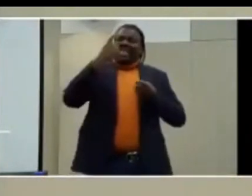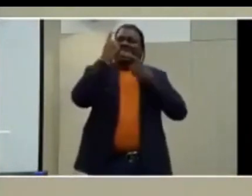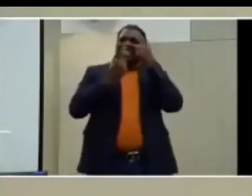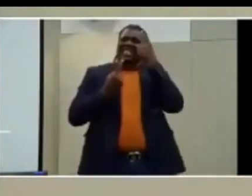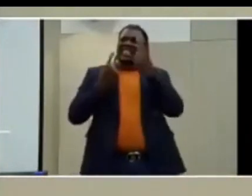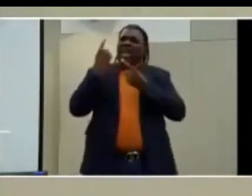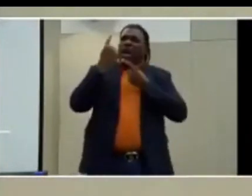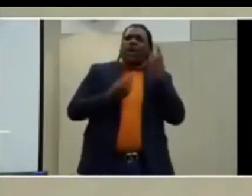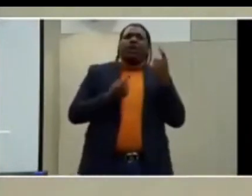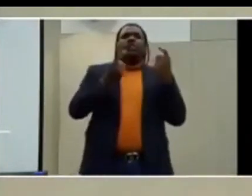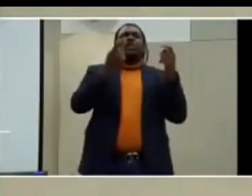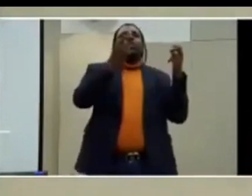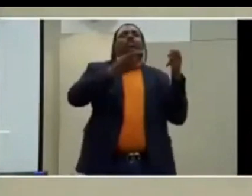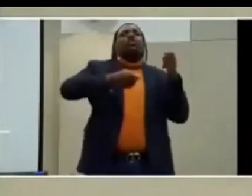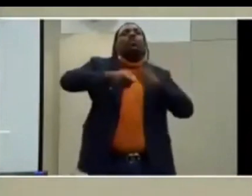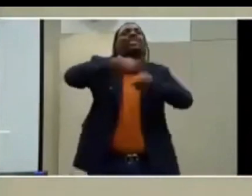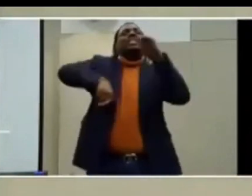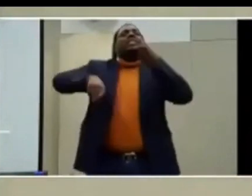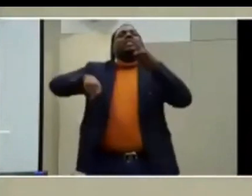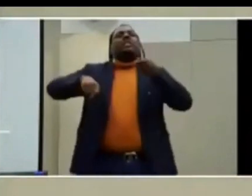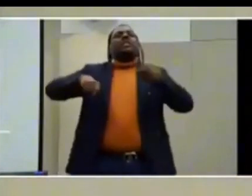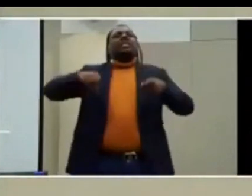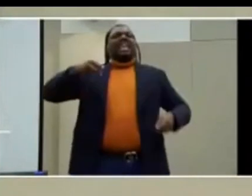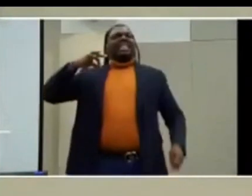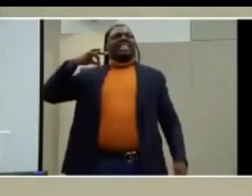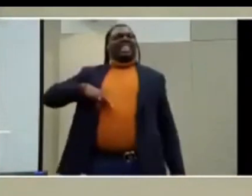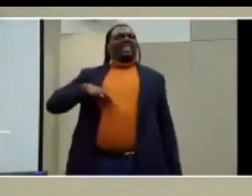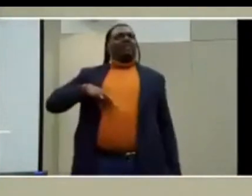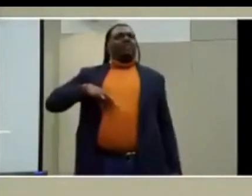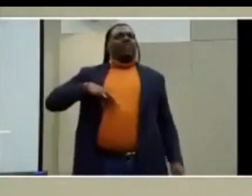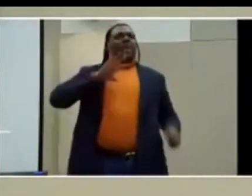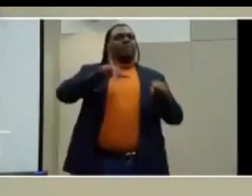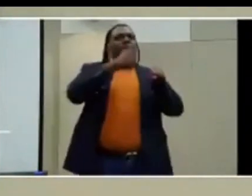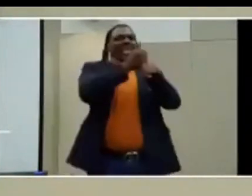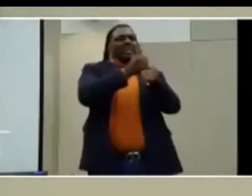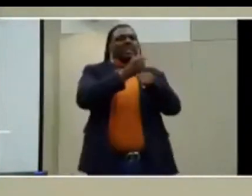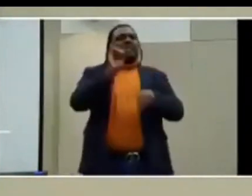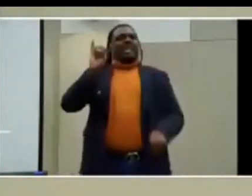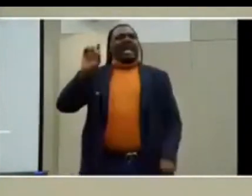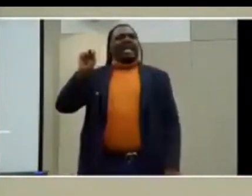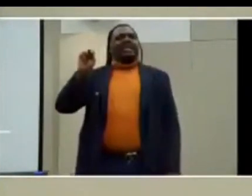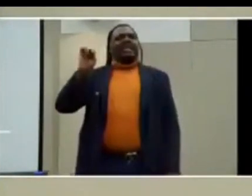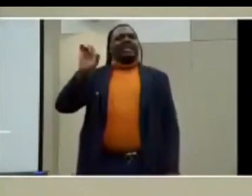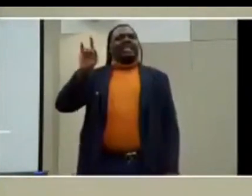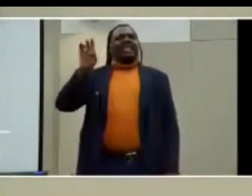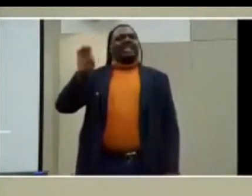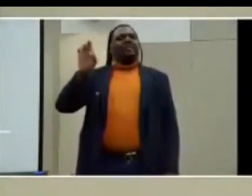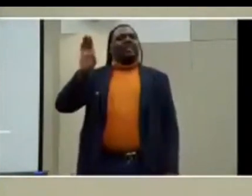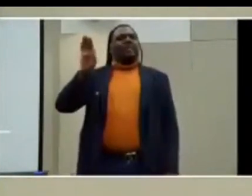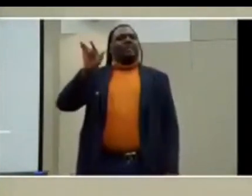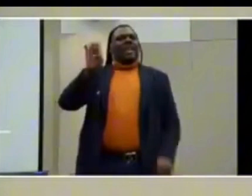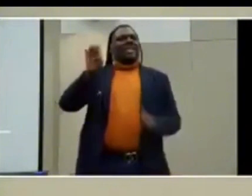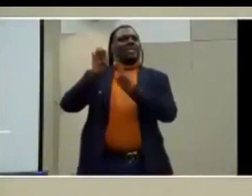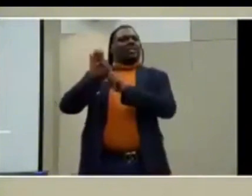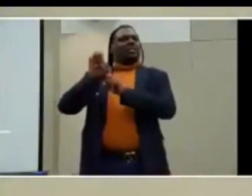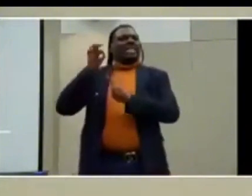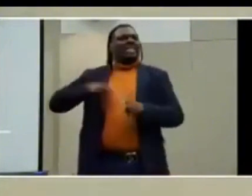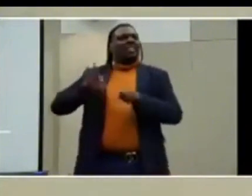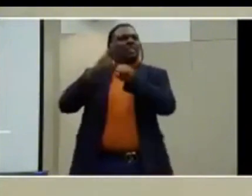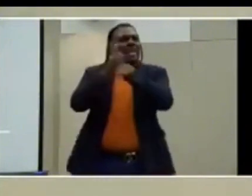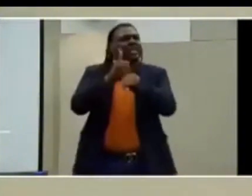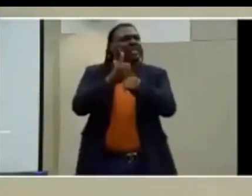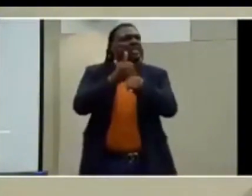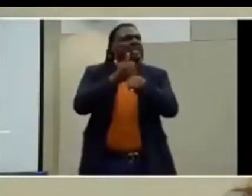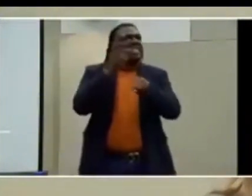switching it to an incentive-based system, especially for small businesses who really need help figuring out how to